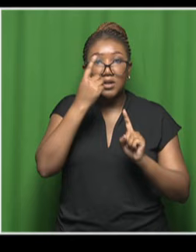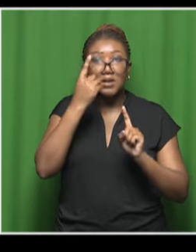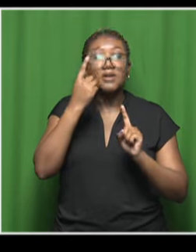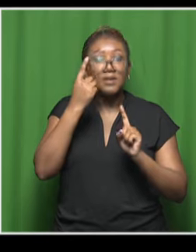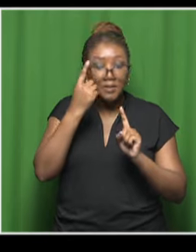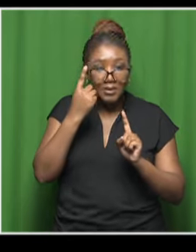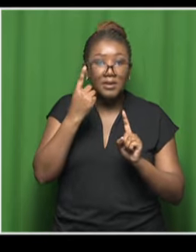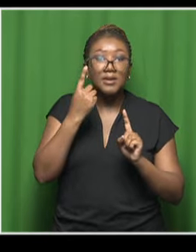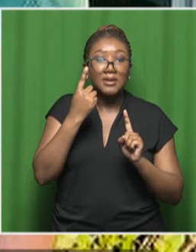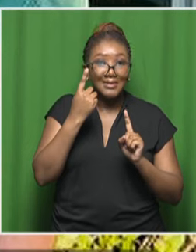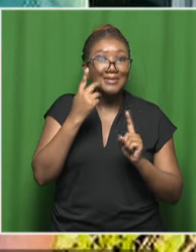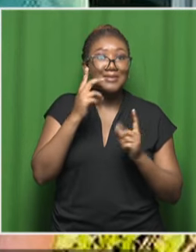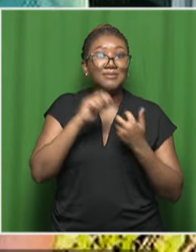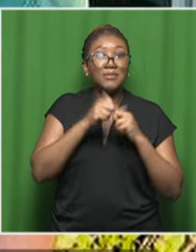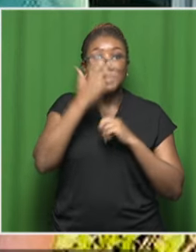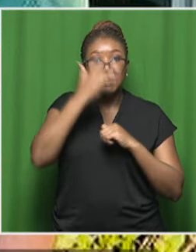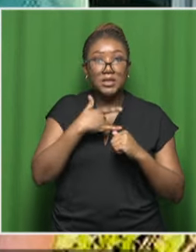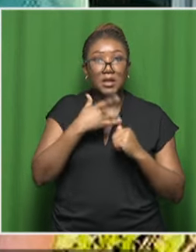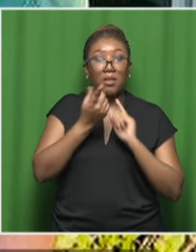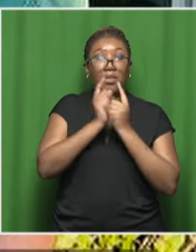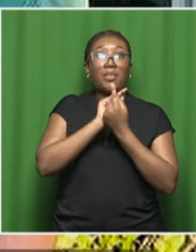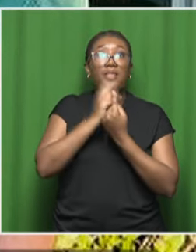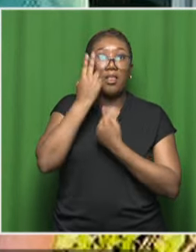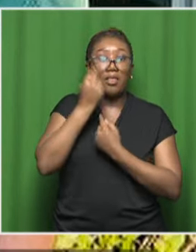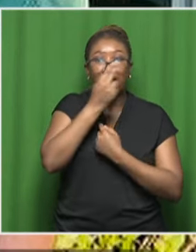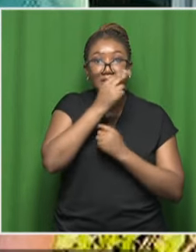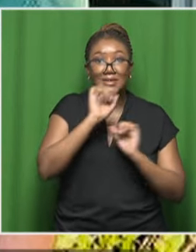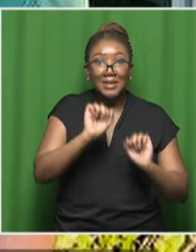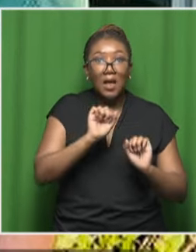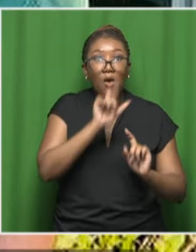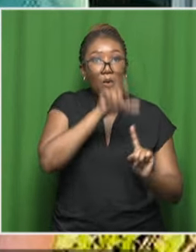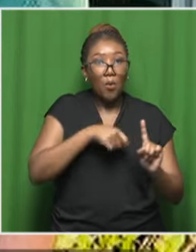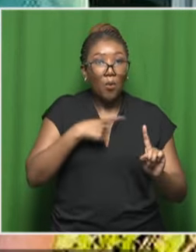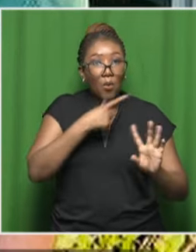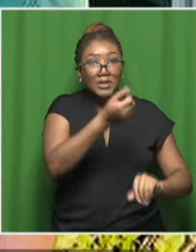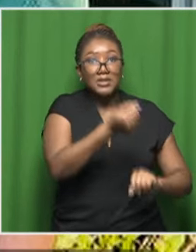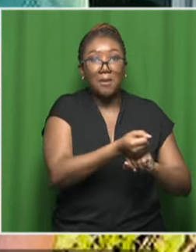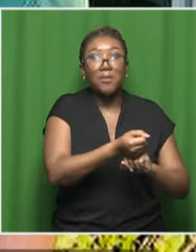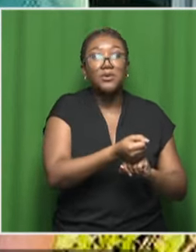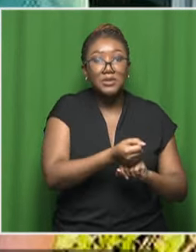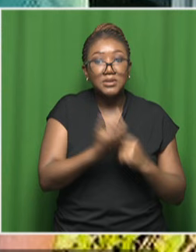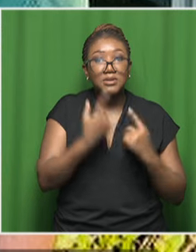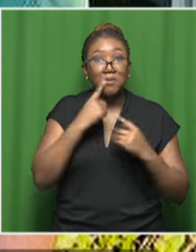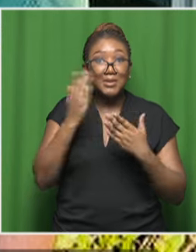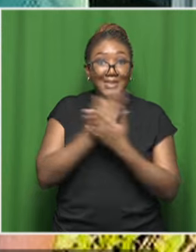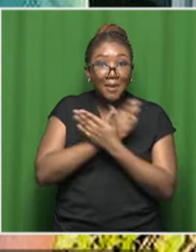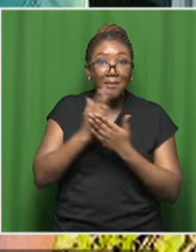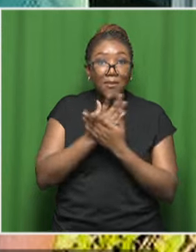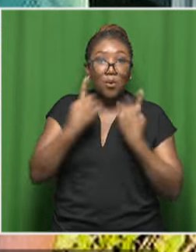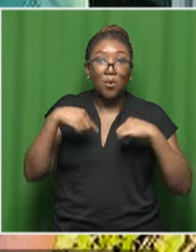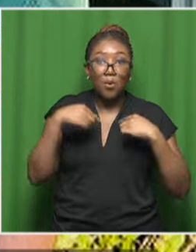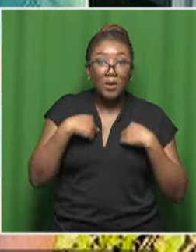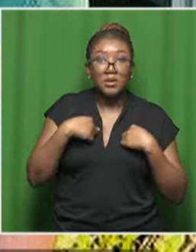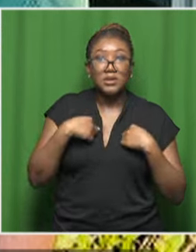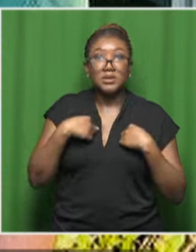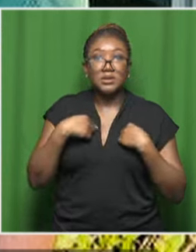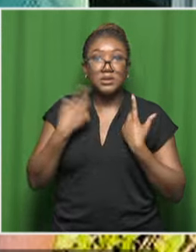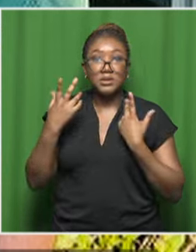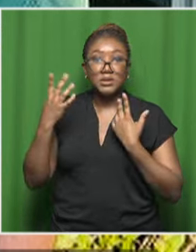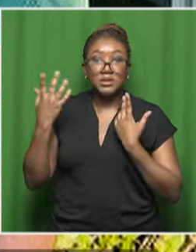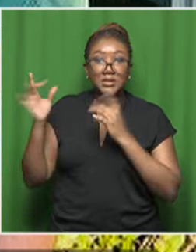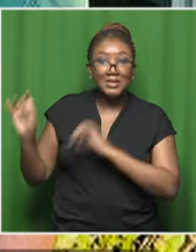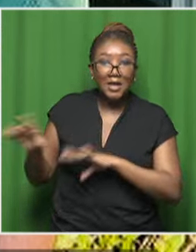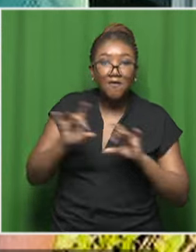And, you know, a lot of us are not delinquents. You know, we're not all suffering from